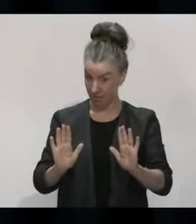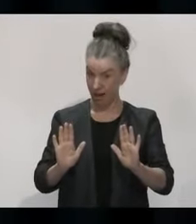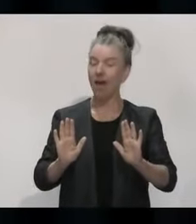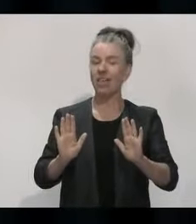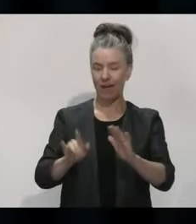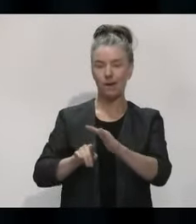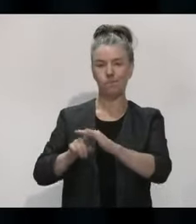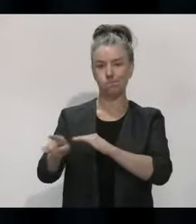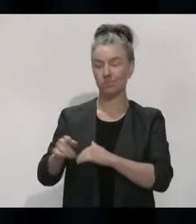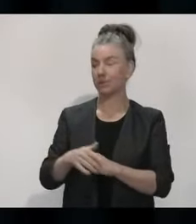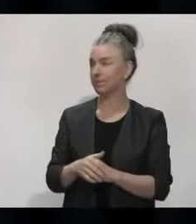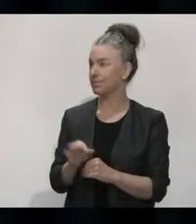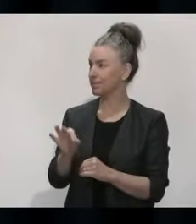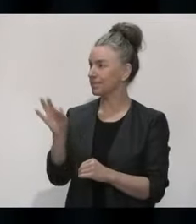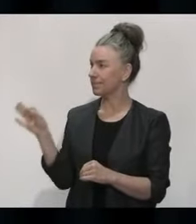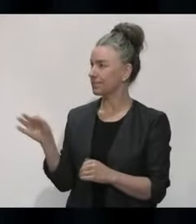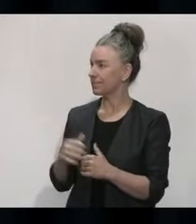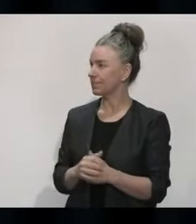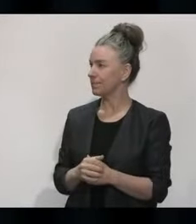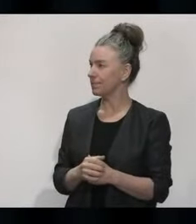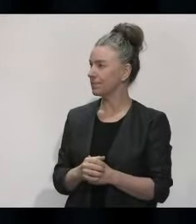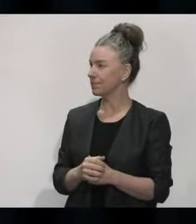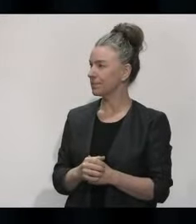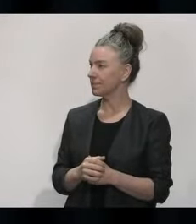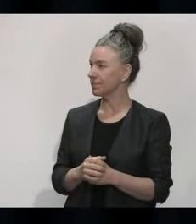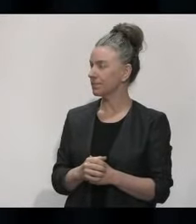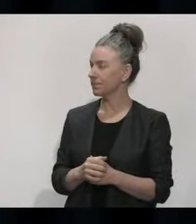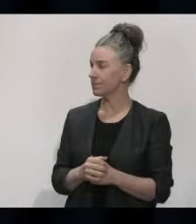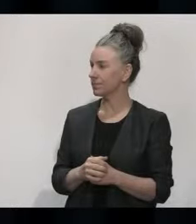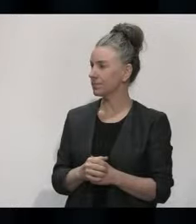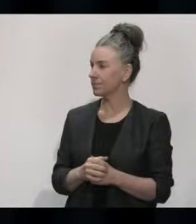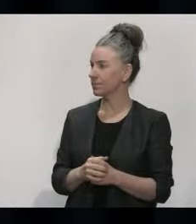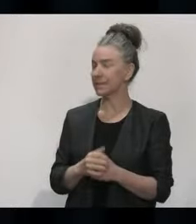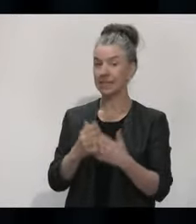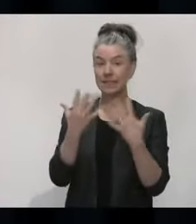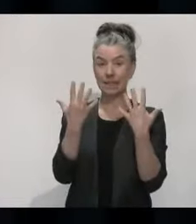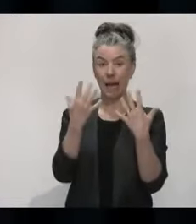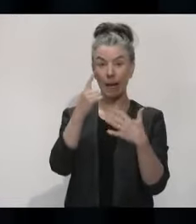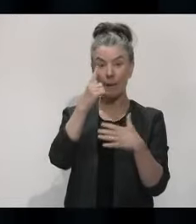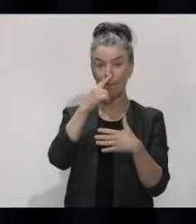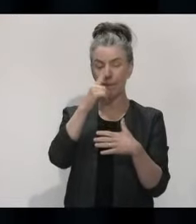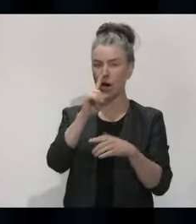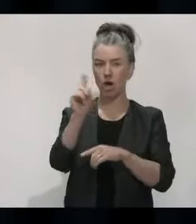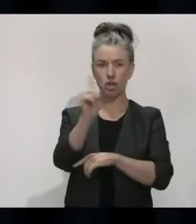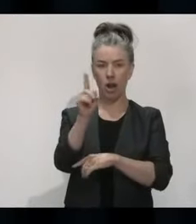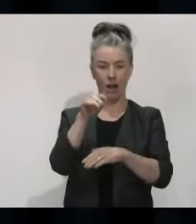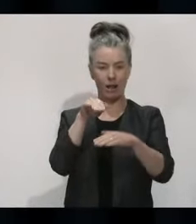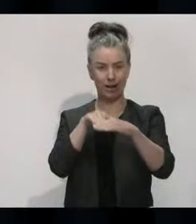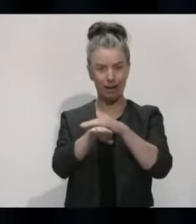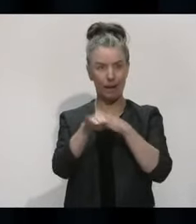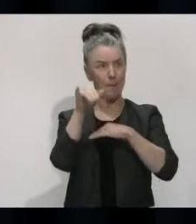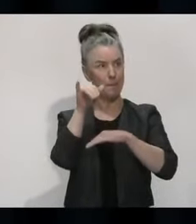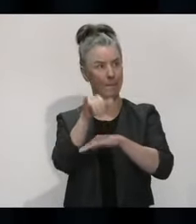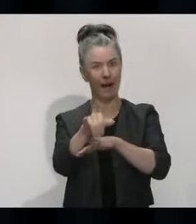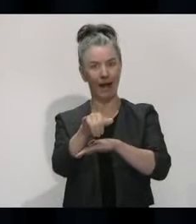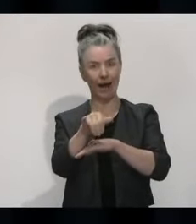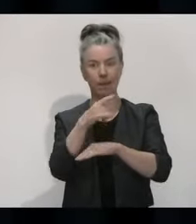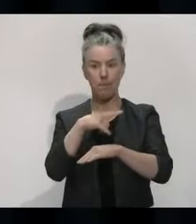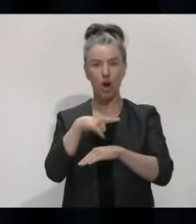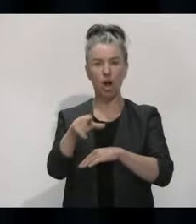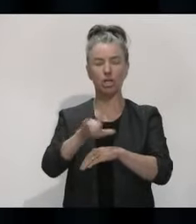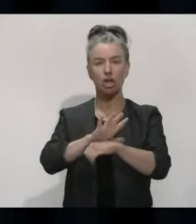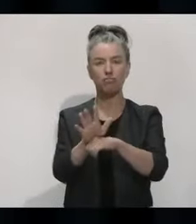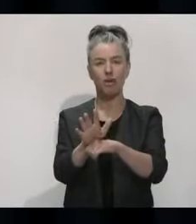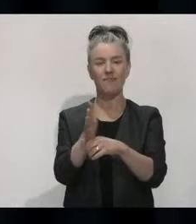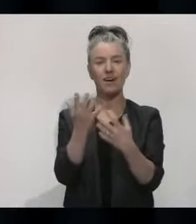don't. There are ten people, though, that were denied boarding to that flight because they didn't have negative tests. So that's ten people that are